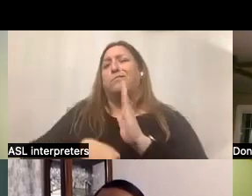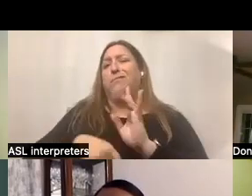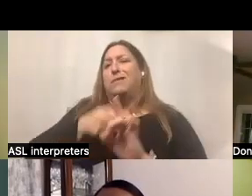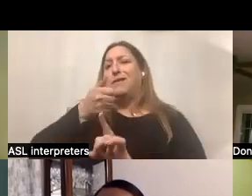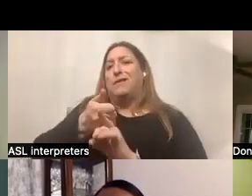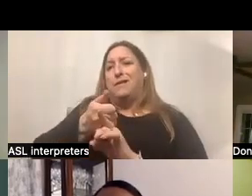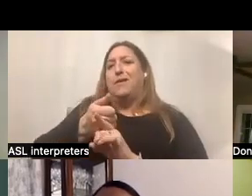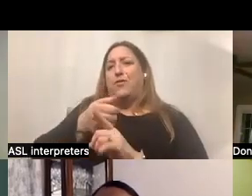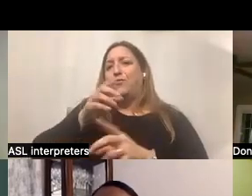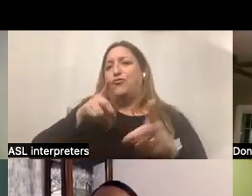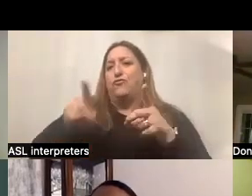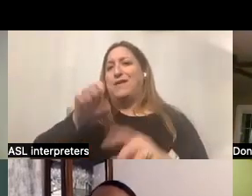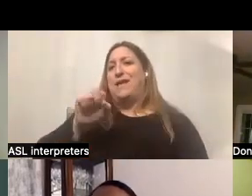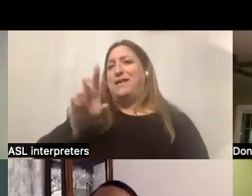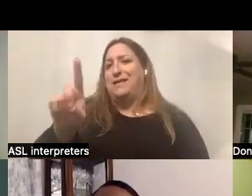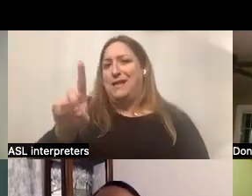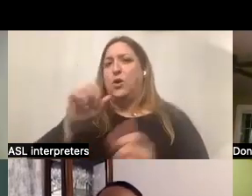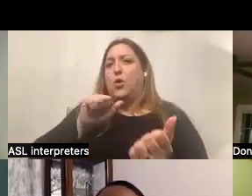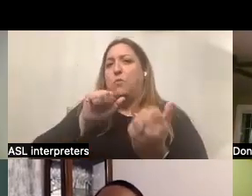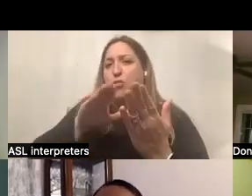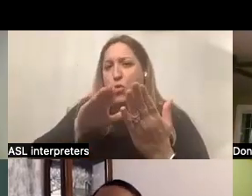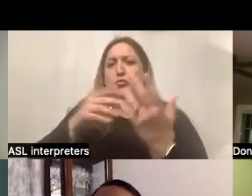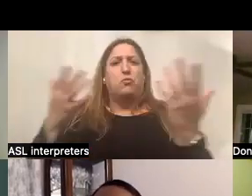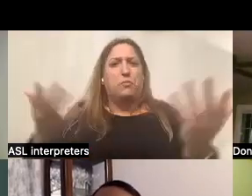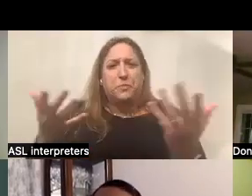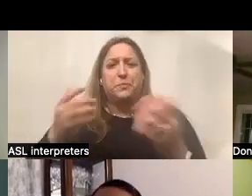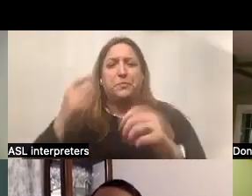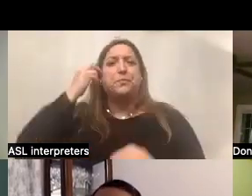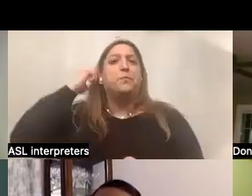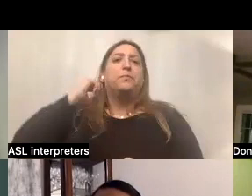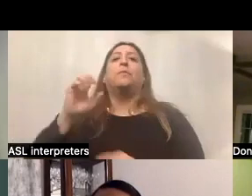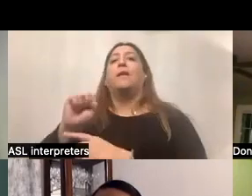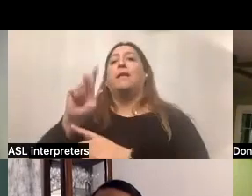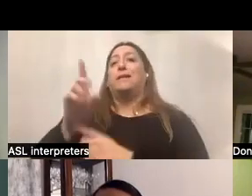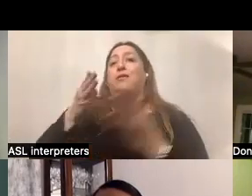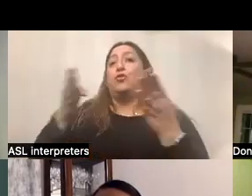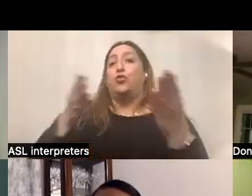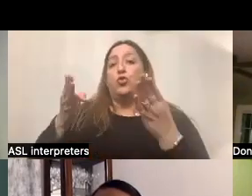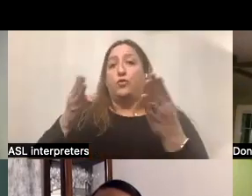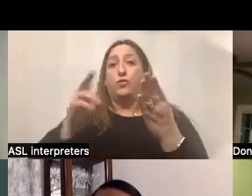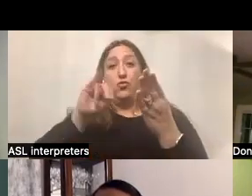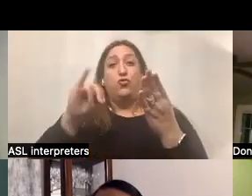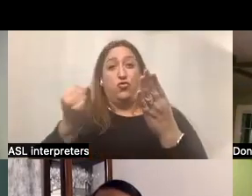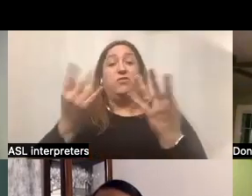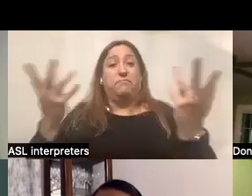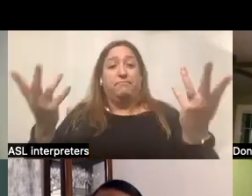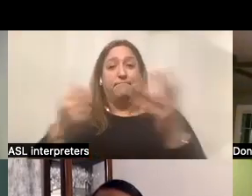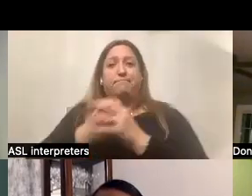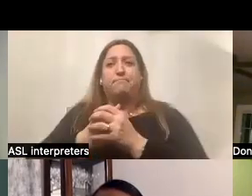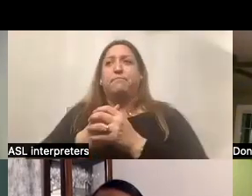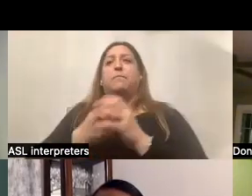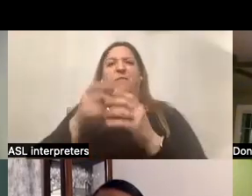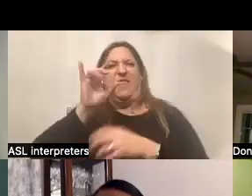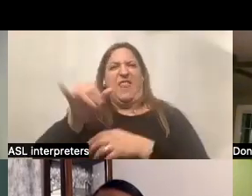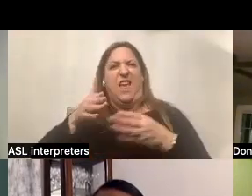services method or the approach, self-directed services in New Jersey is that method